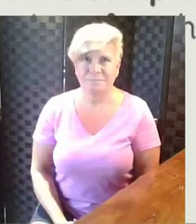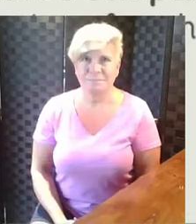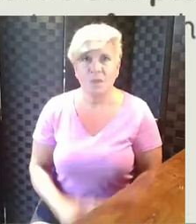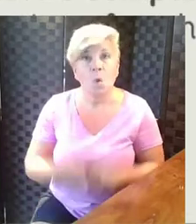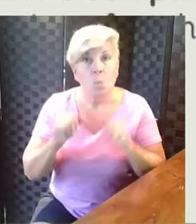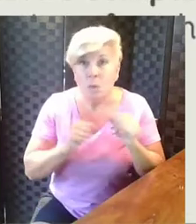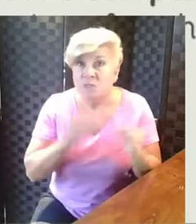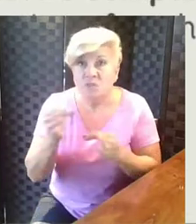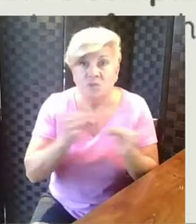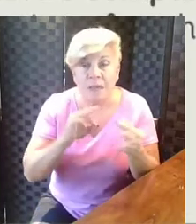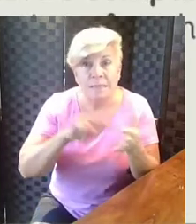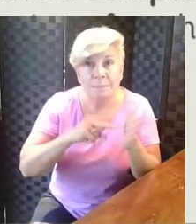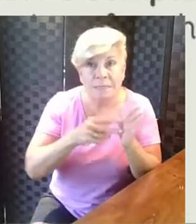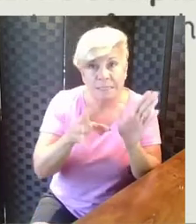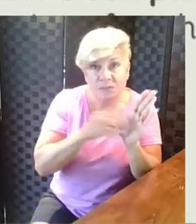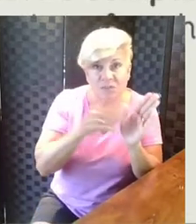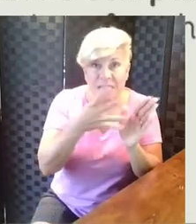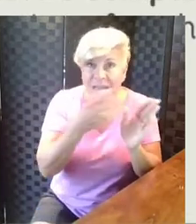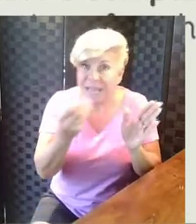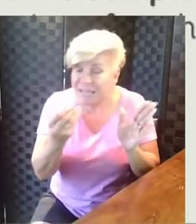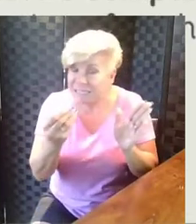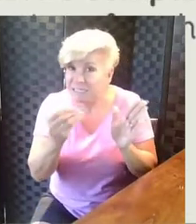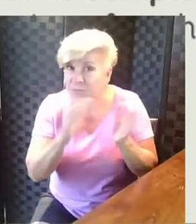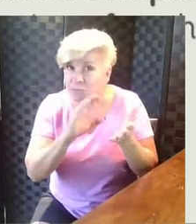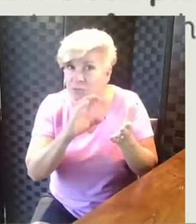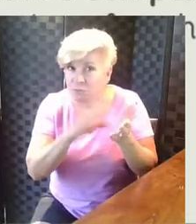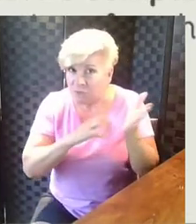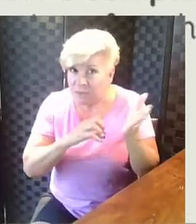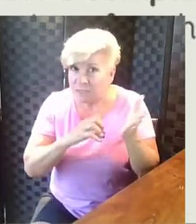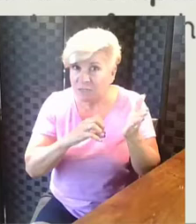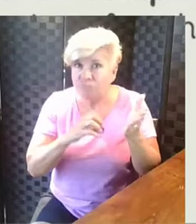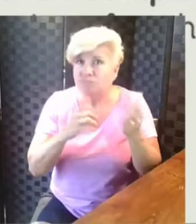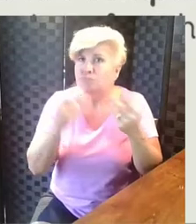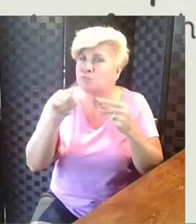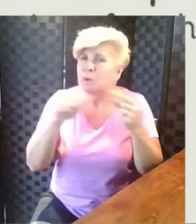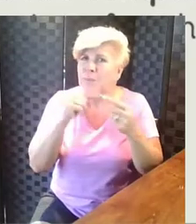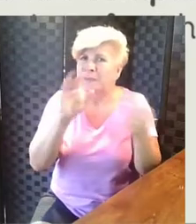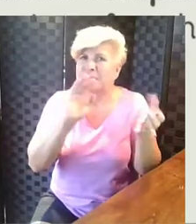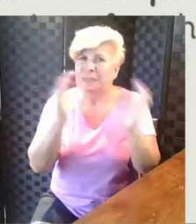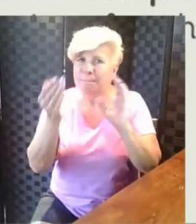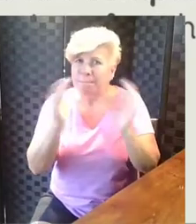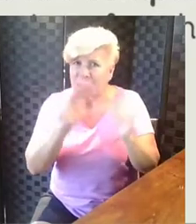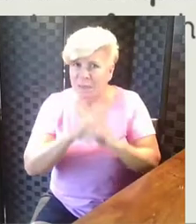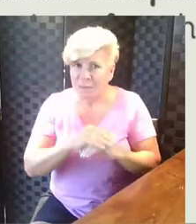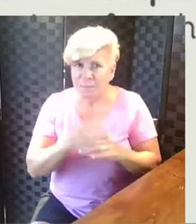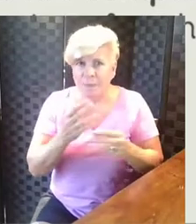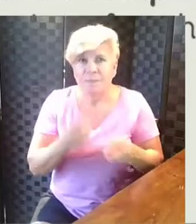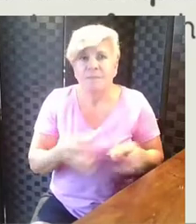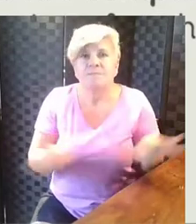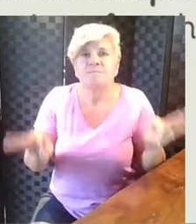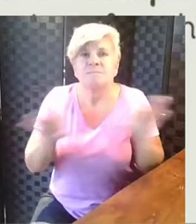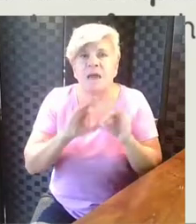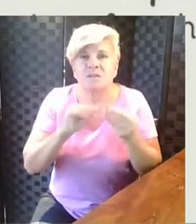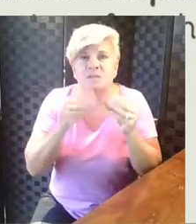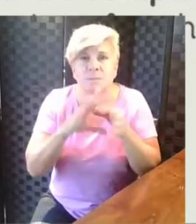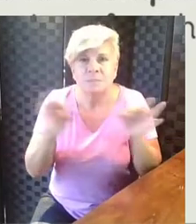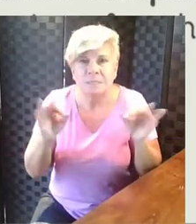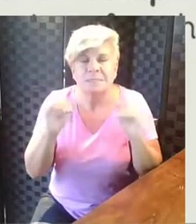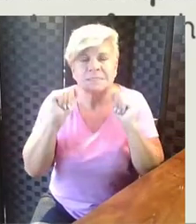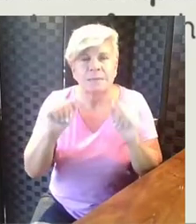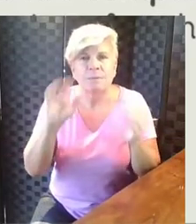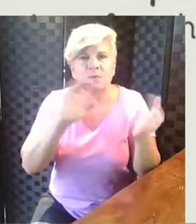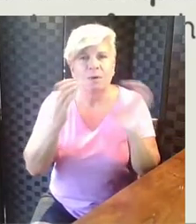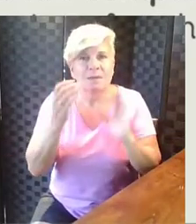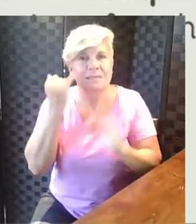We can describe the meaning of addition and subtraction in comparison situations. The values in an equation can be compared in